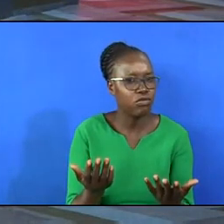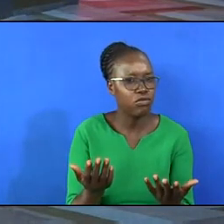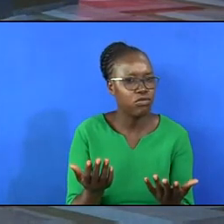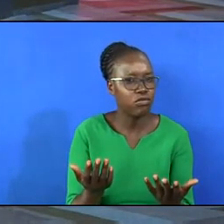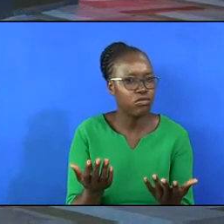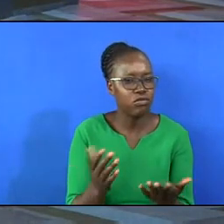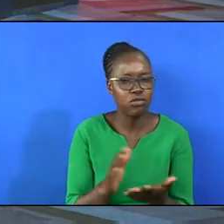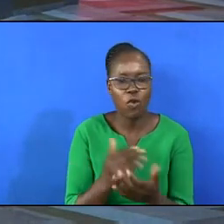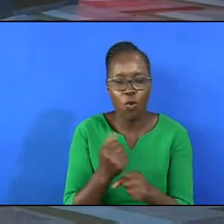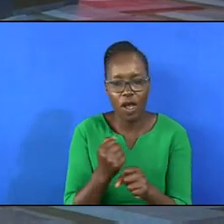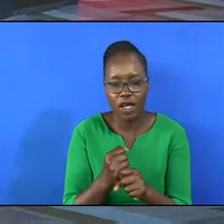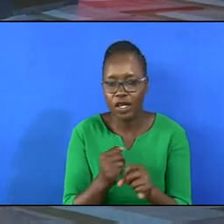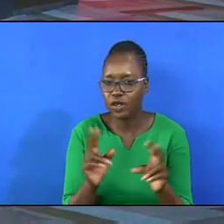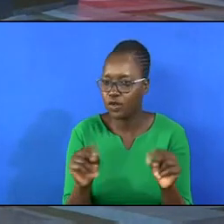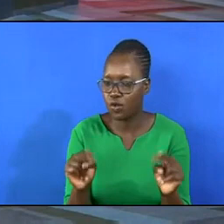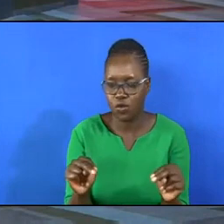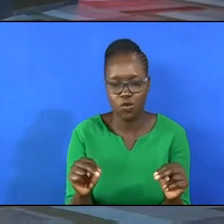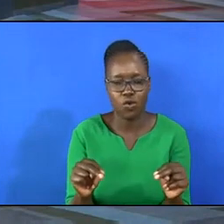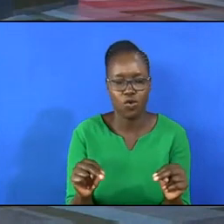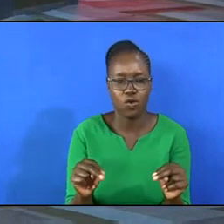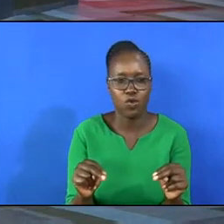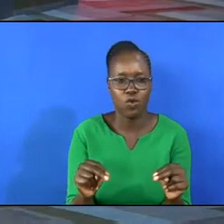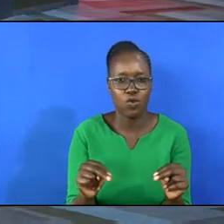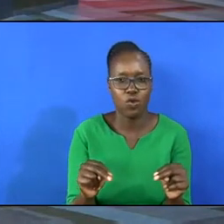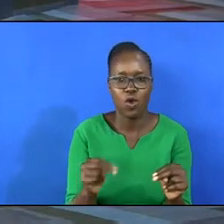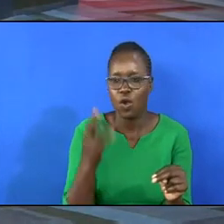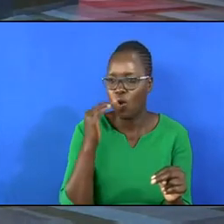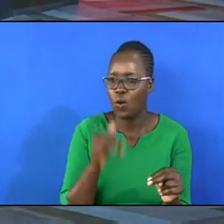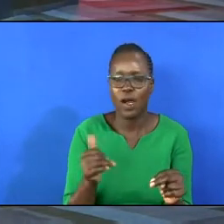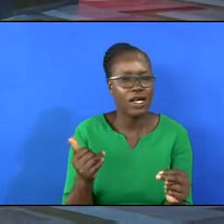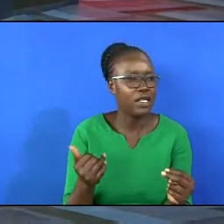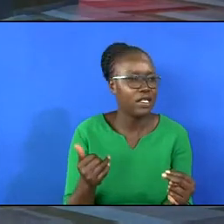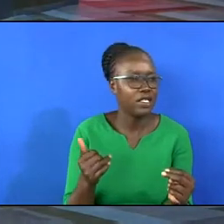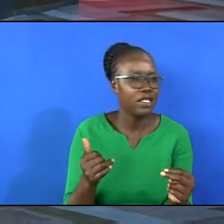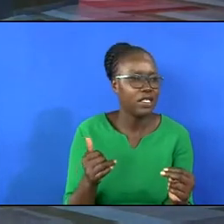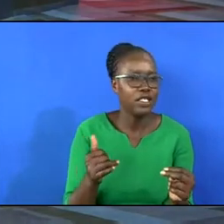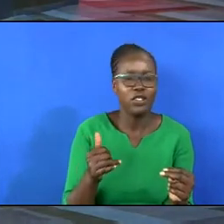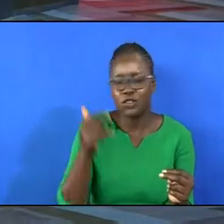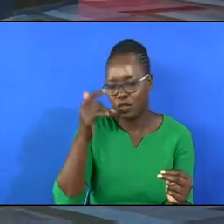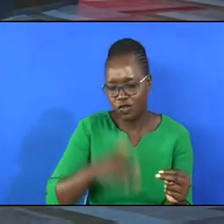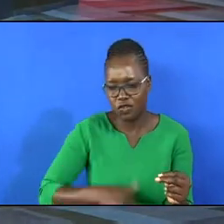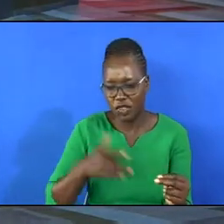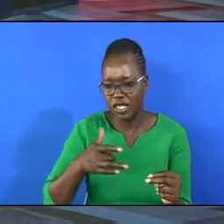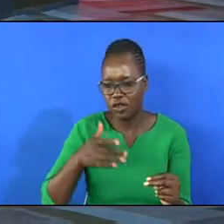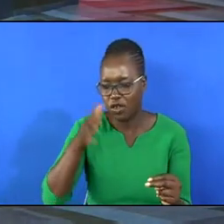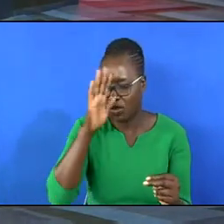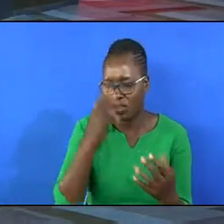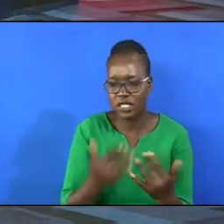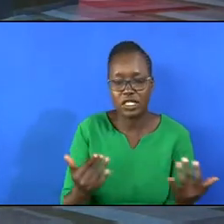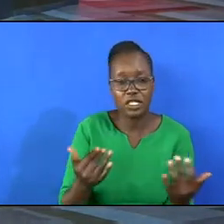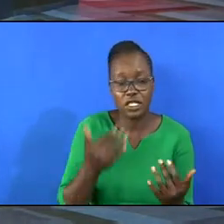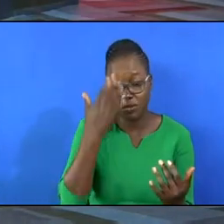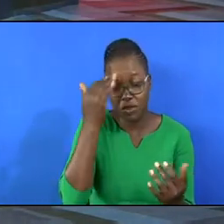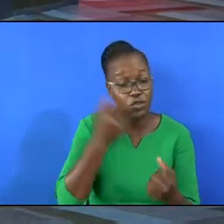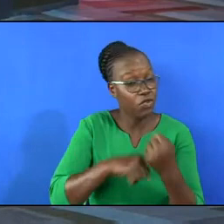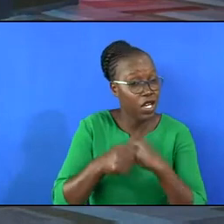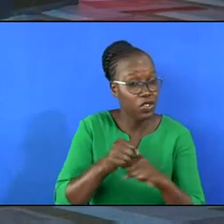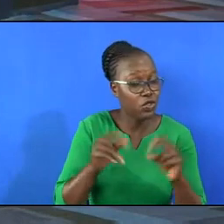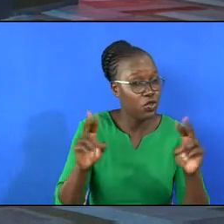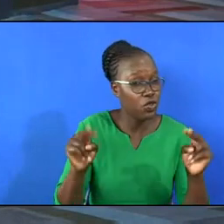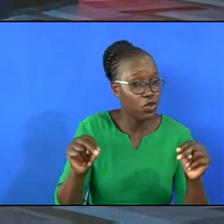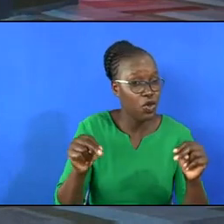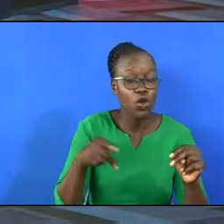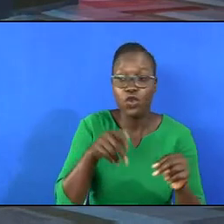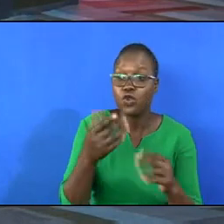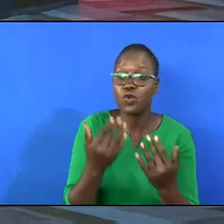No, they are not. So why do you change when it comes to God that you are God's children because of performance? You are